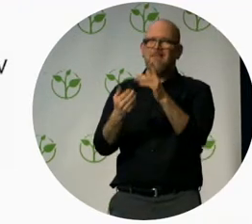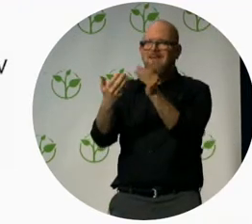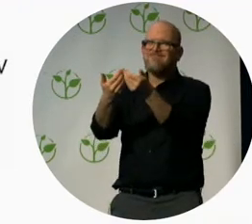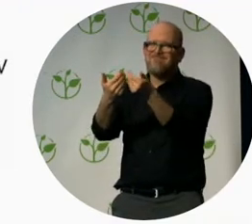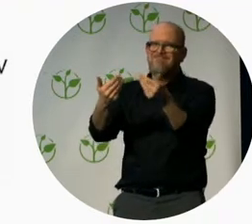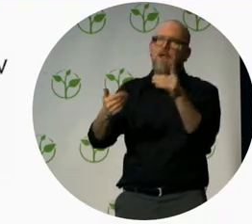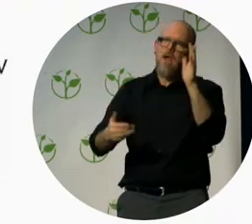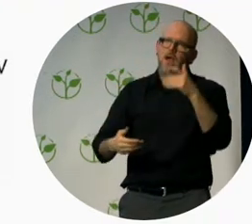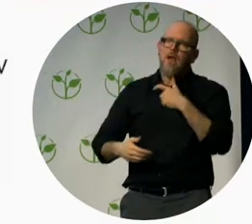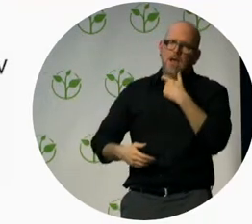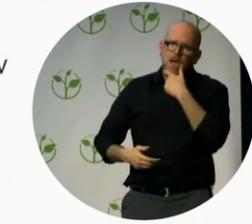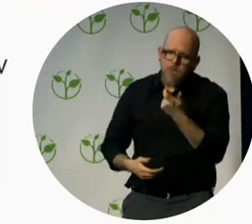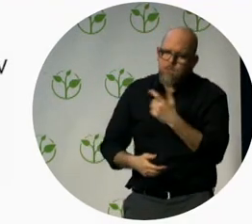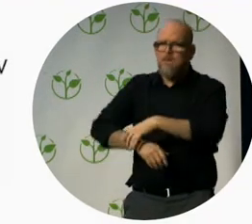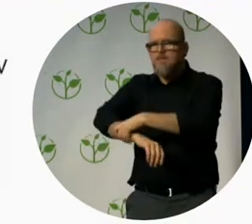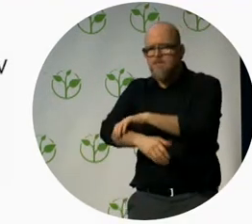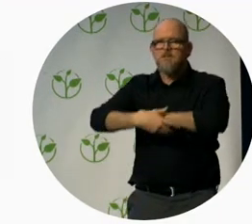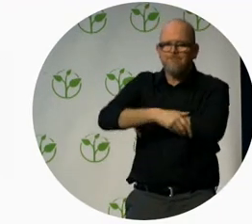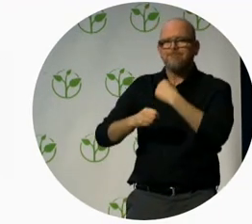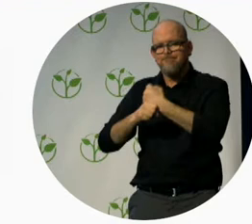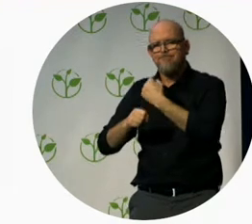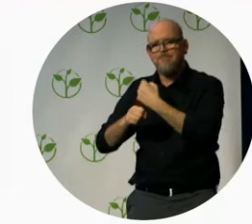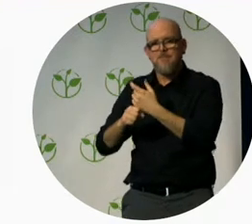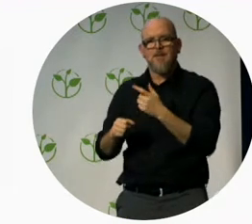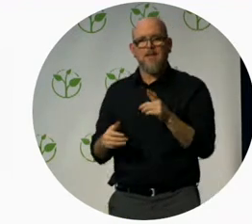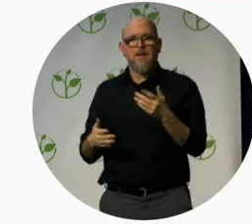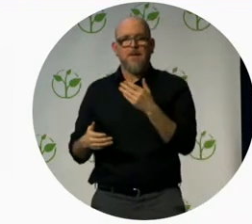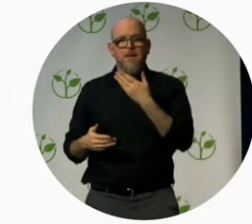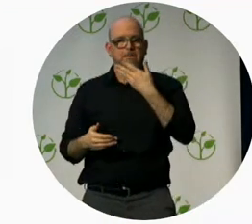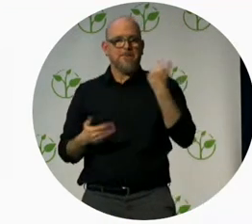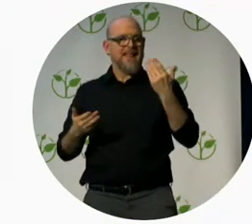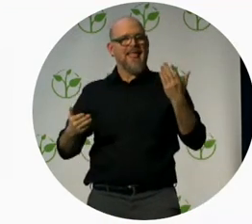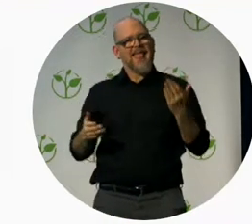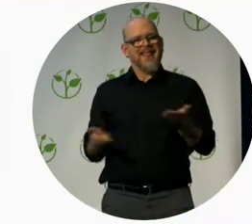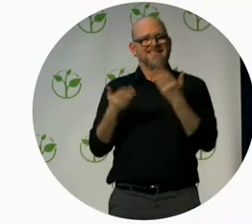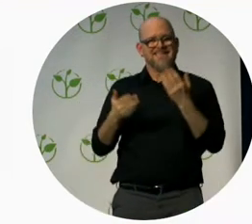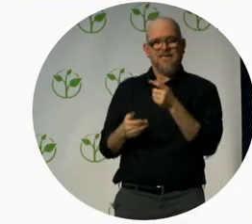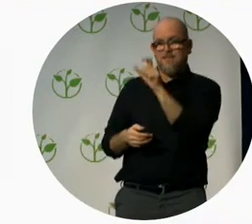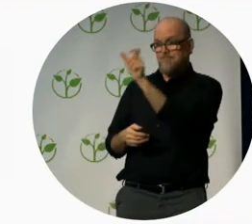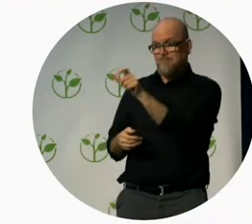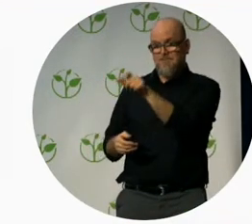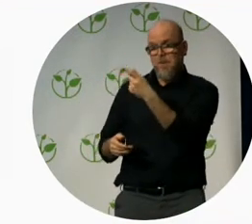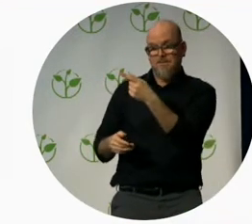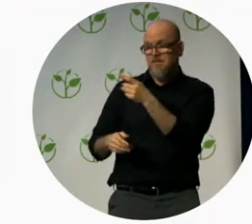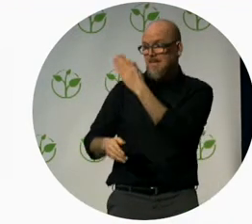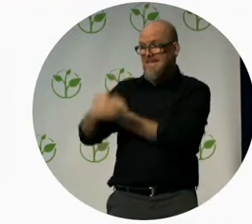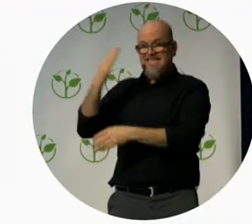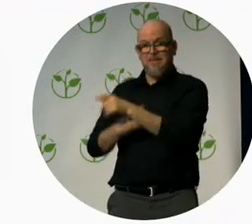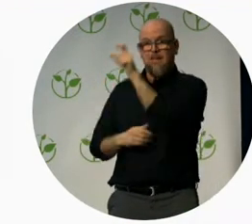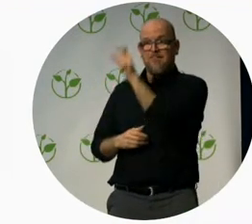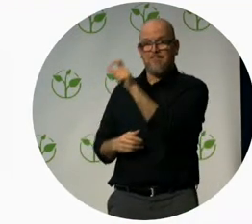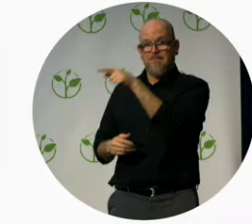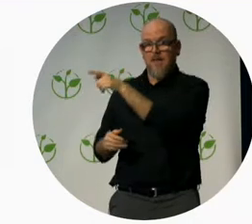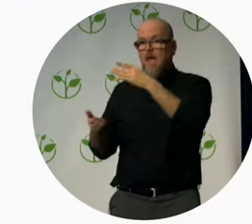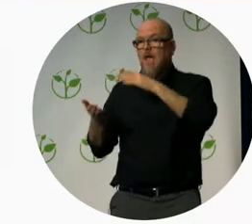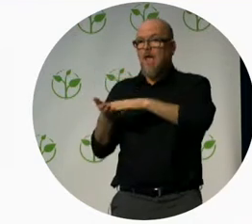seekers. Together, in a few years, we have placed more than 9,000 individuals with all types of issues